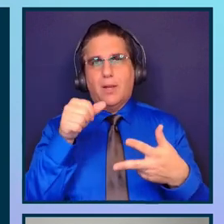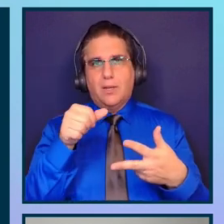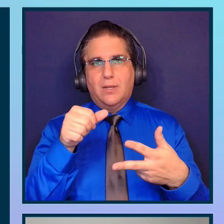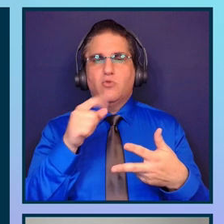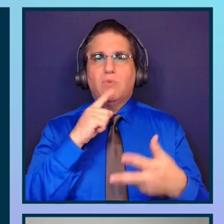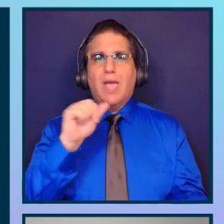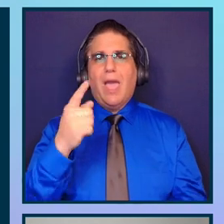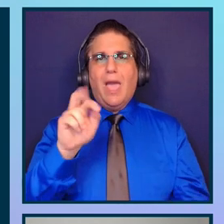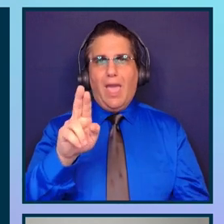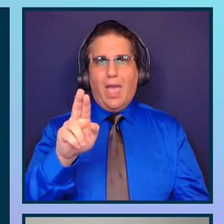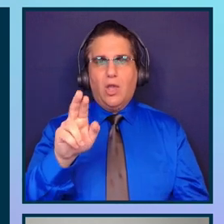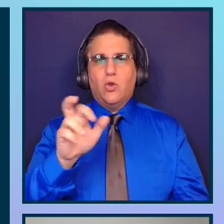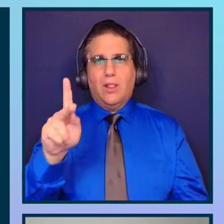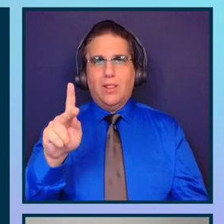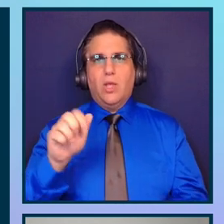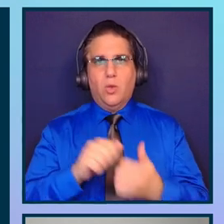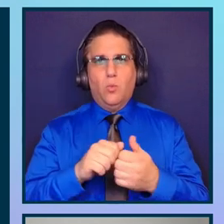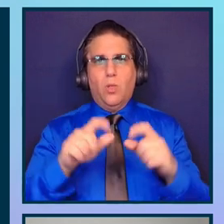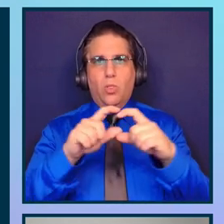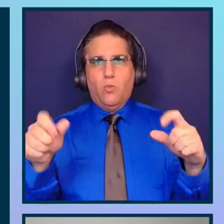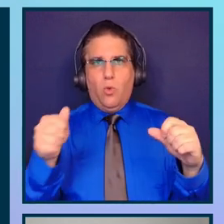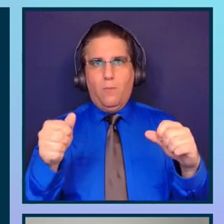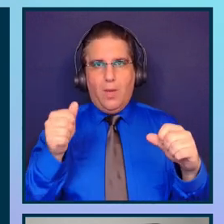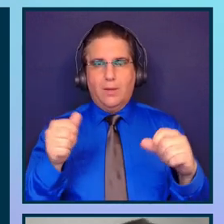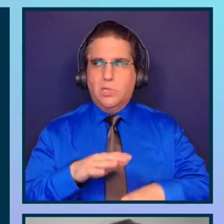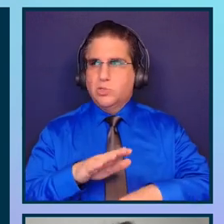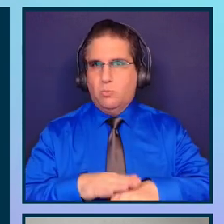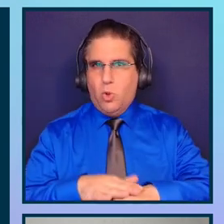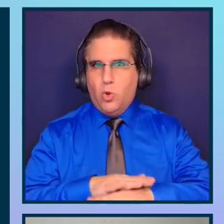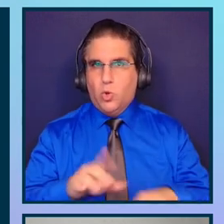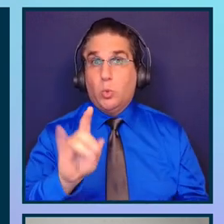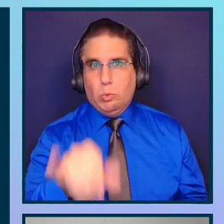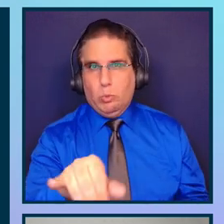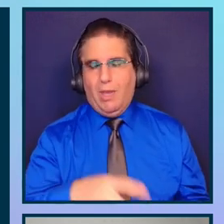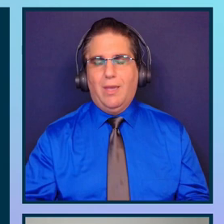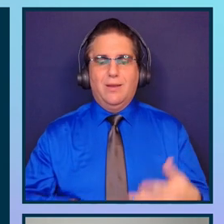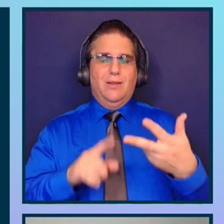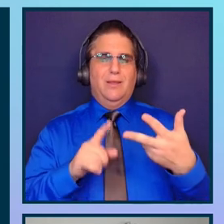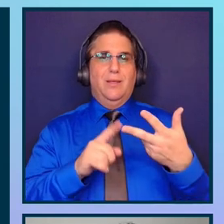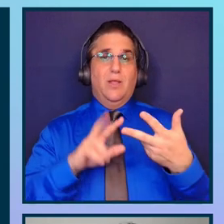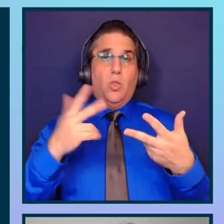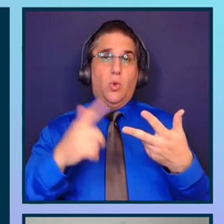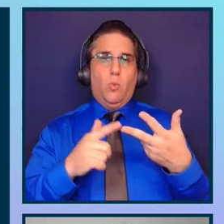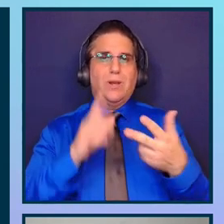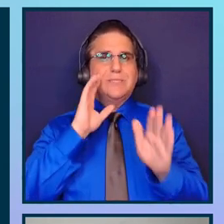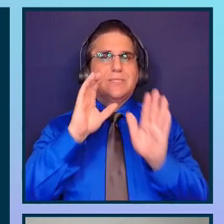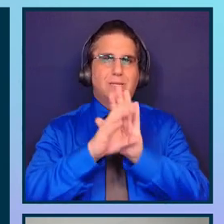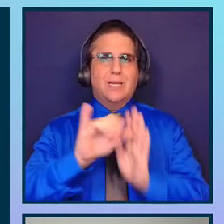anchor link with the role button. Spoiler alert, don't do this. And the third one is an image.